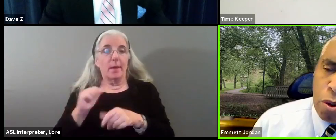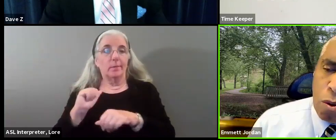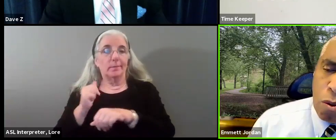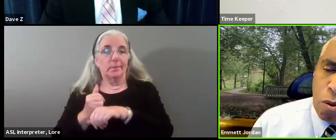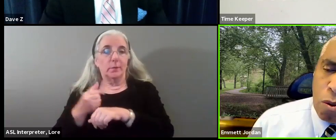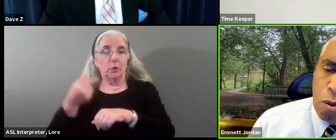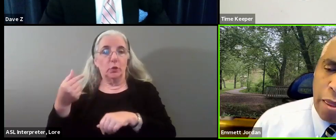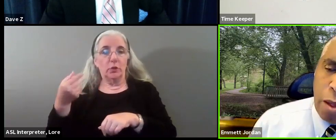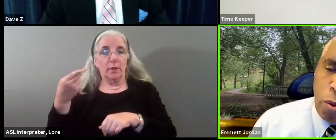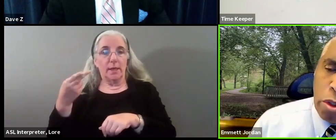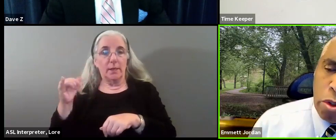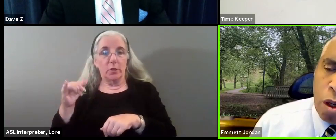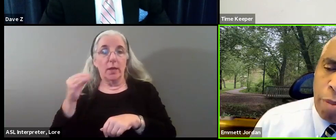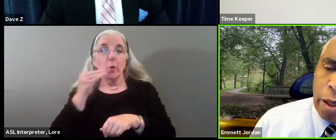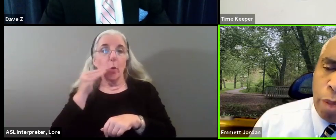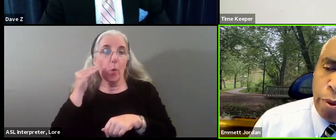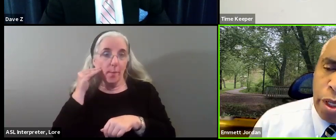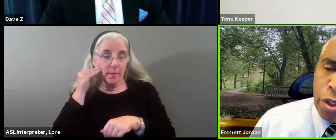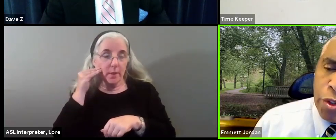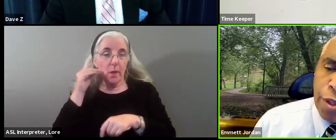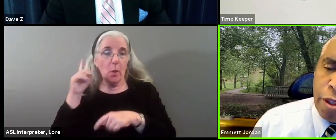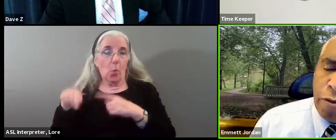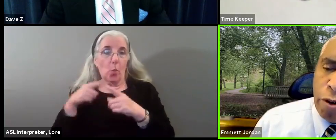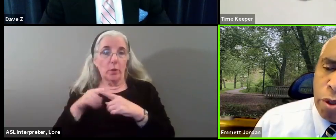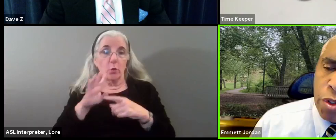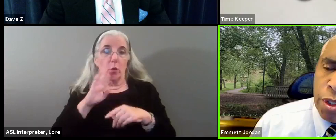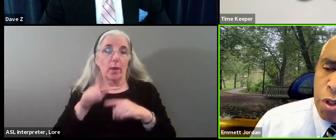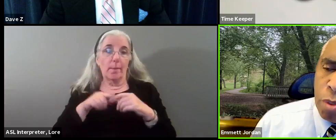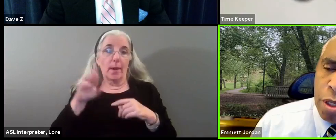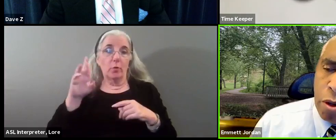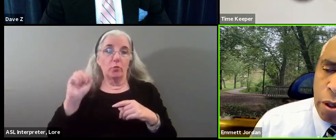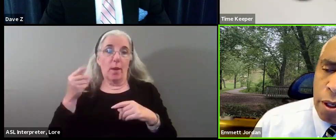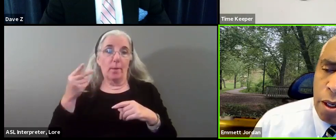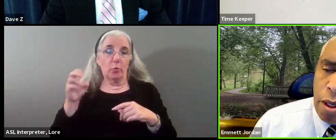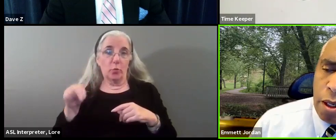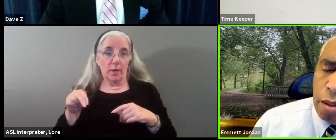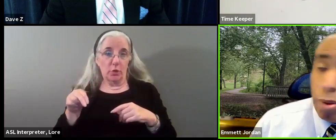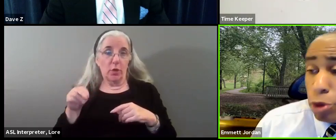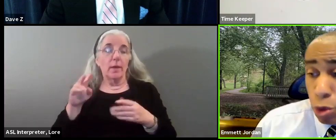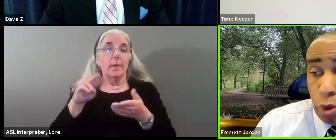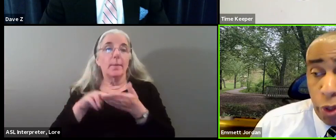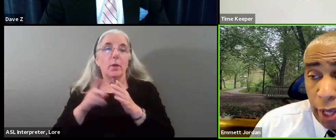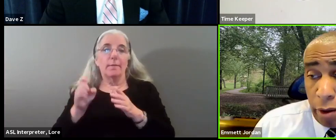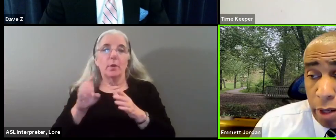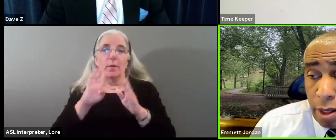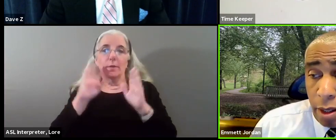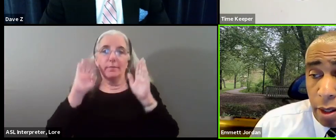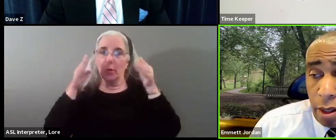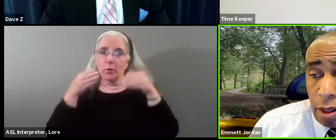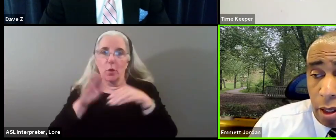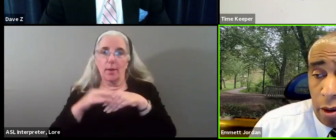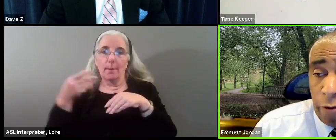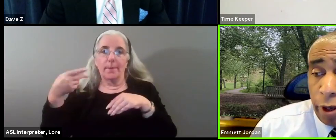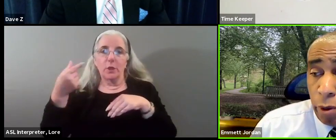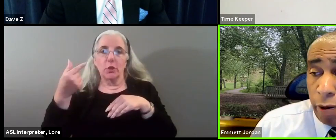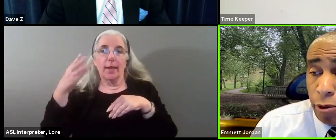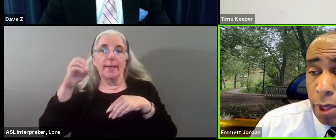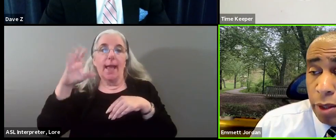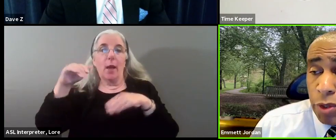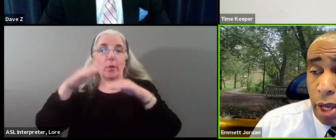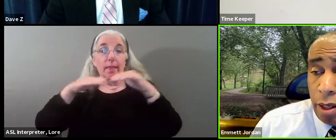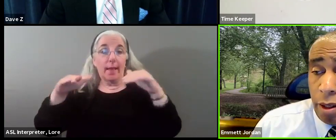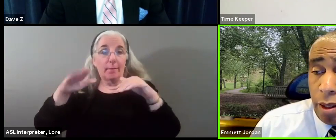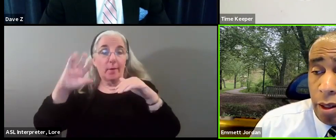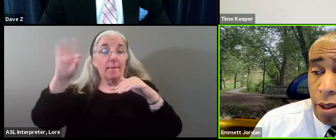So I think when you talk about reparations, I think the focus needs to be on Prince George's County, the federal